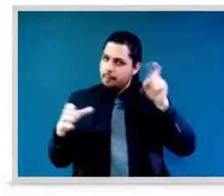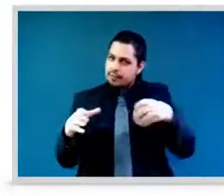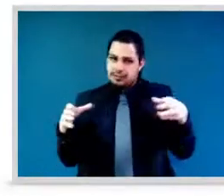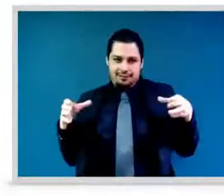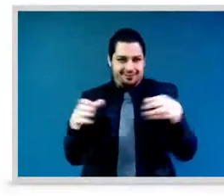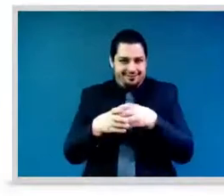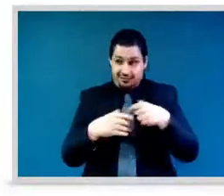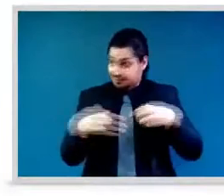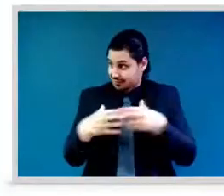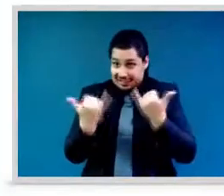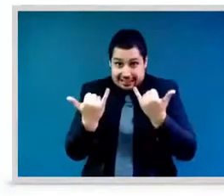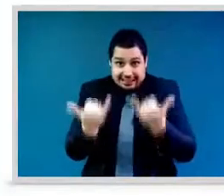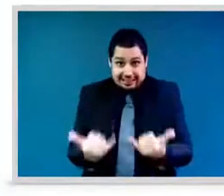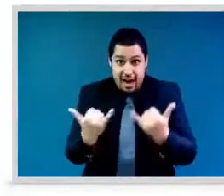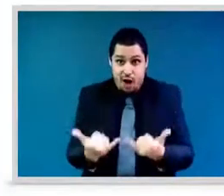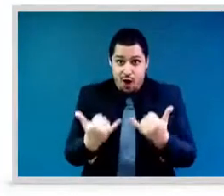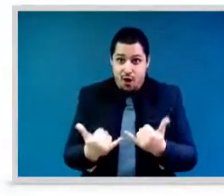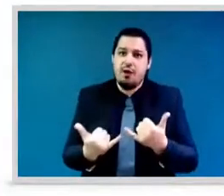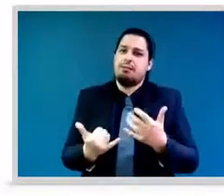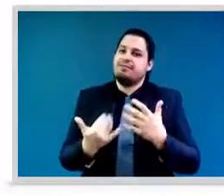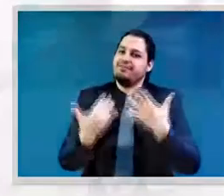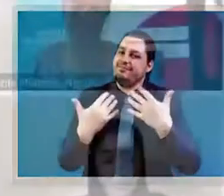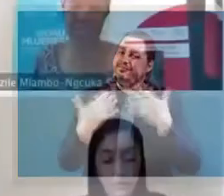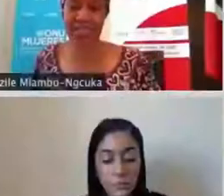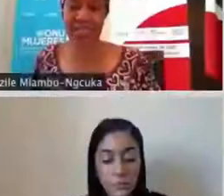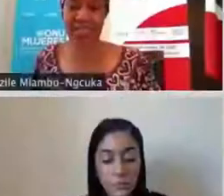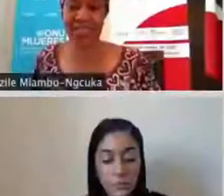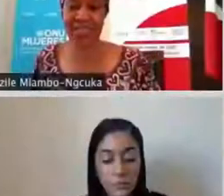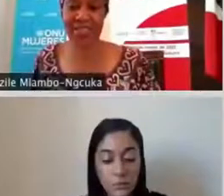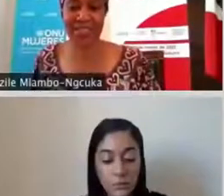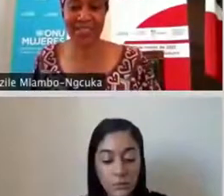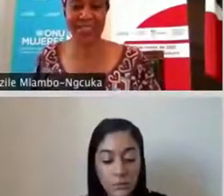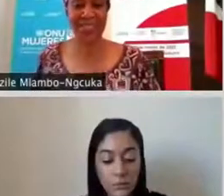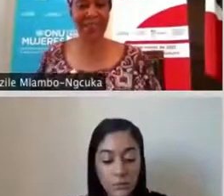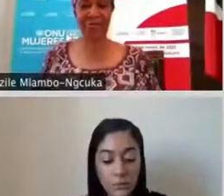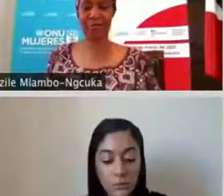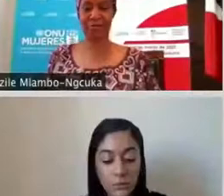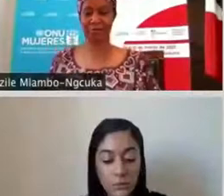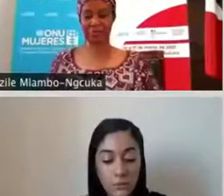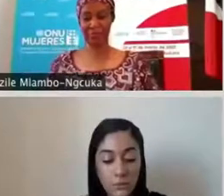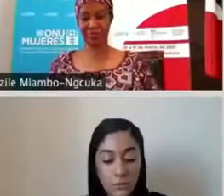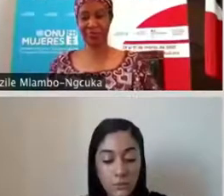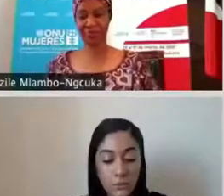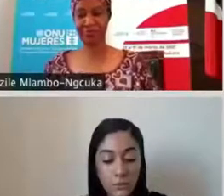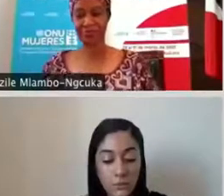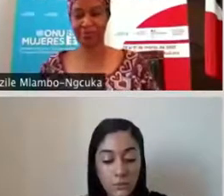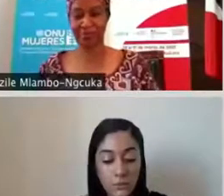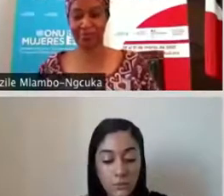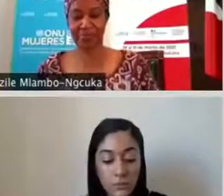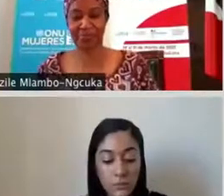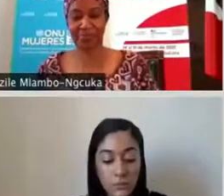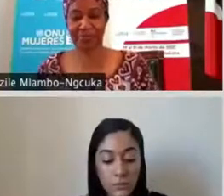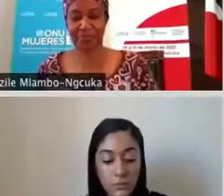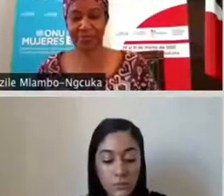for giving us these rich deliberations in this section. Thank you. Thank you.